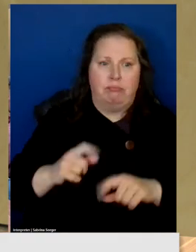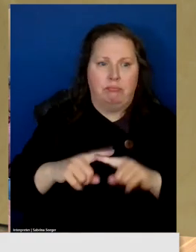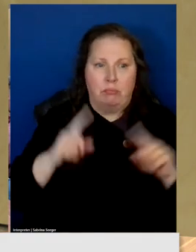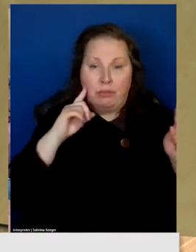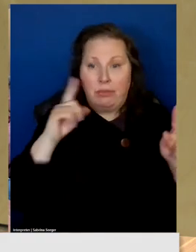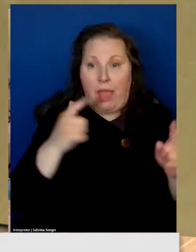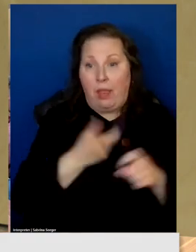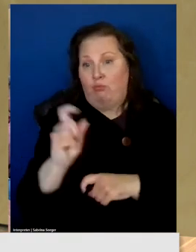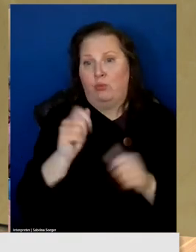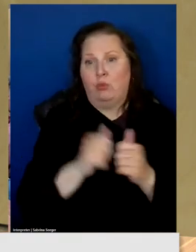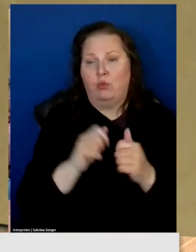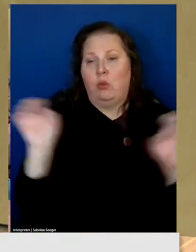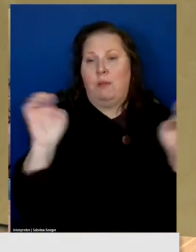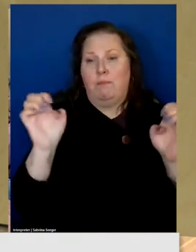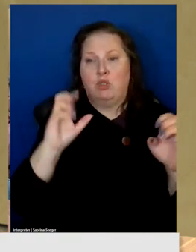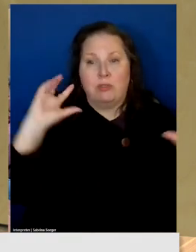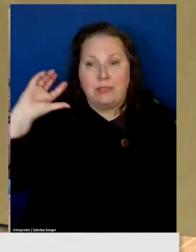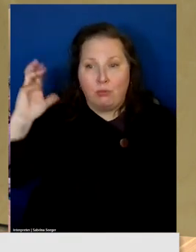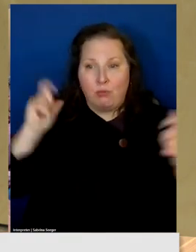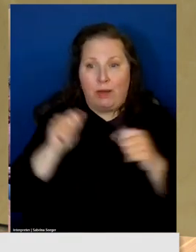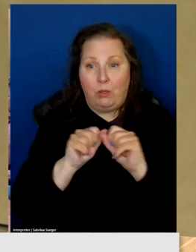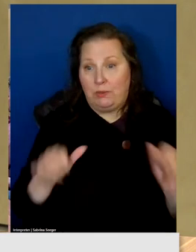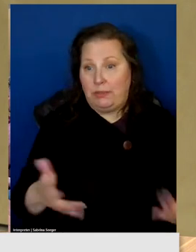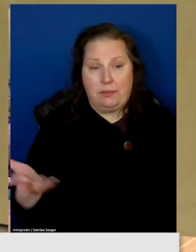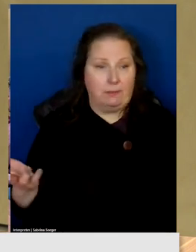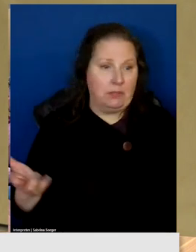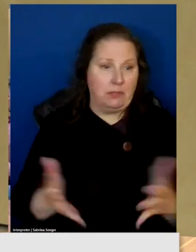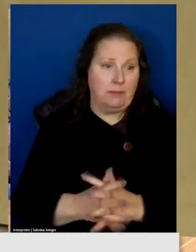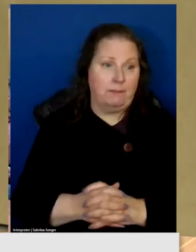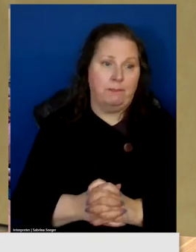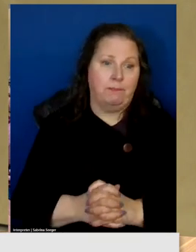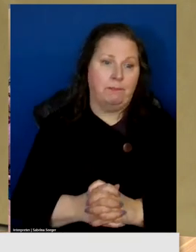to our emergency radio systems. So.